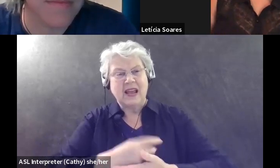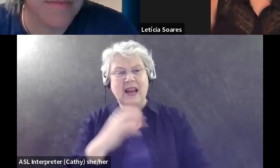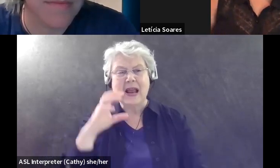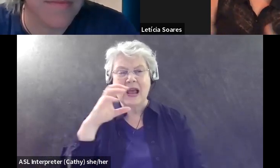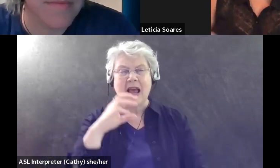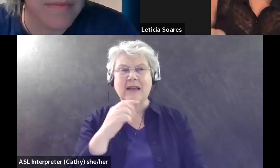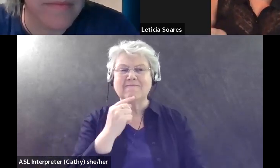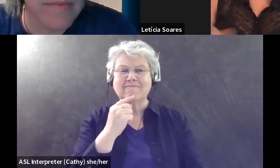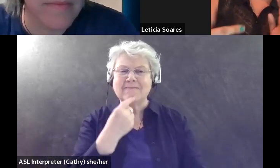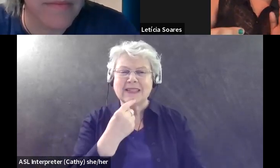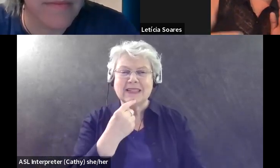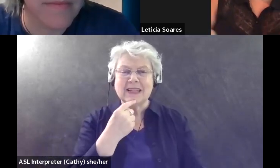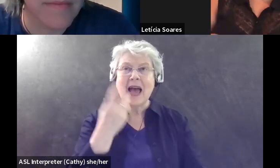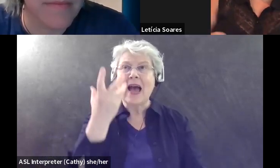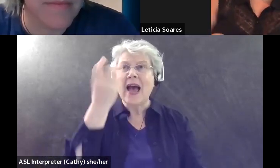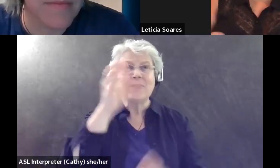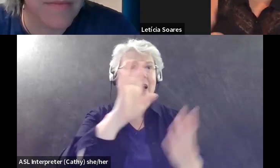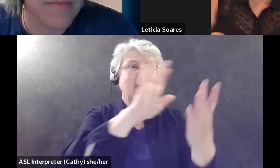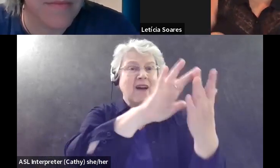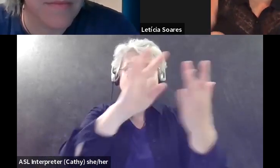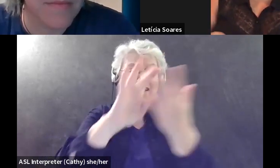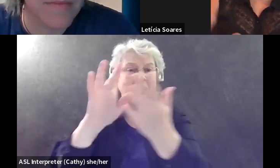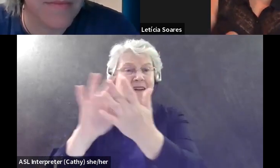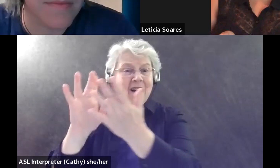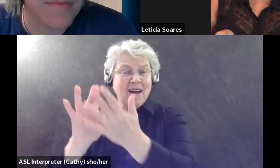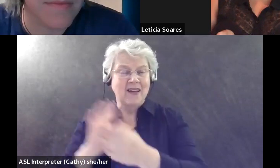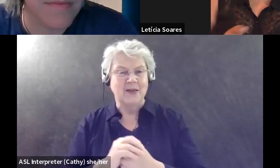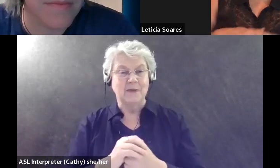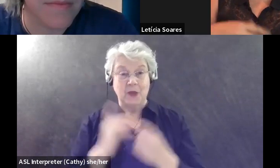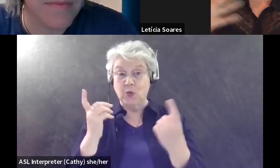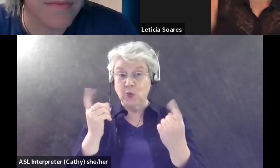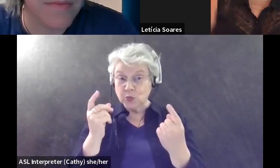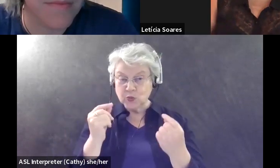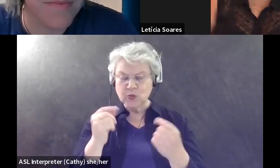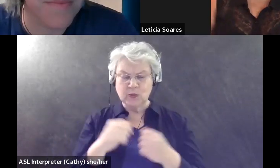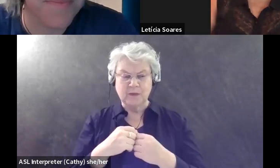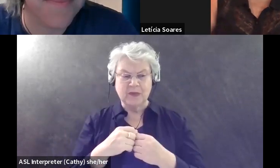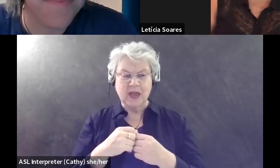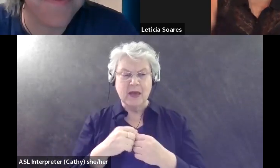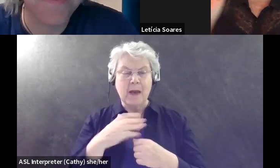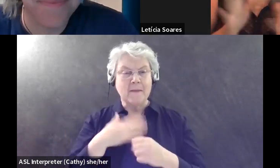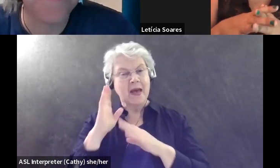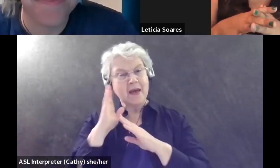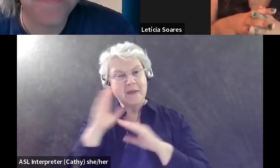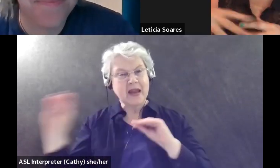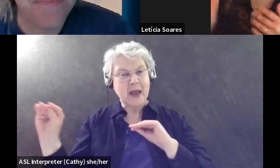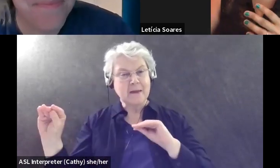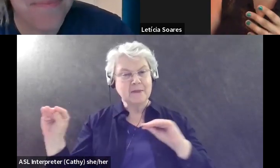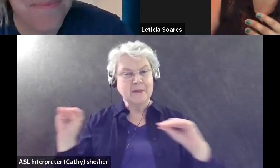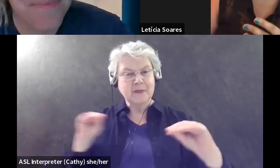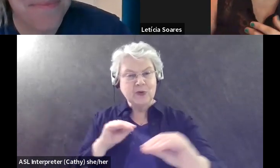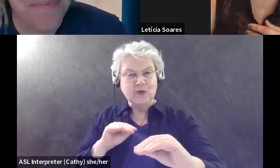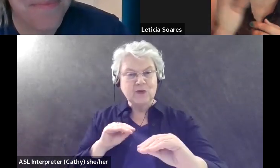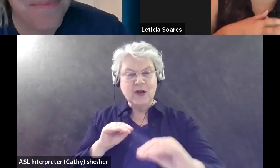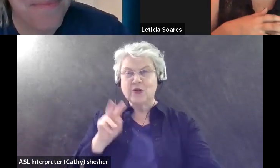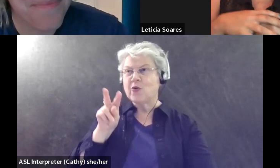So the first thing I did, I repositioned my badge in the bedroom so I could face the window. And luckily,